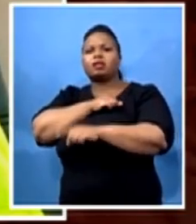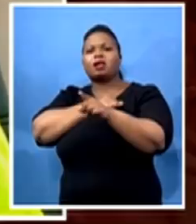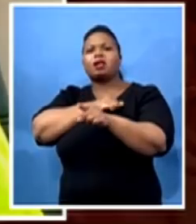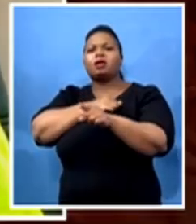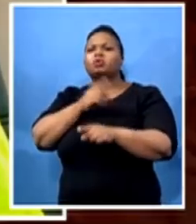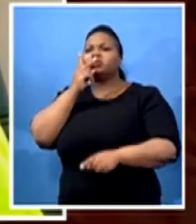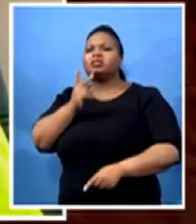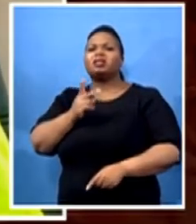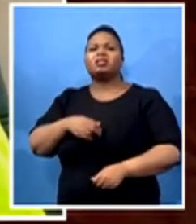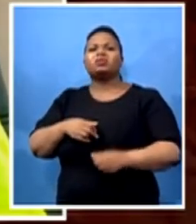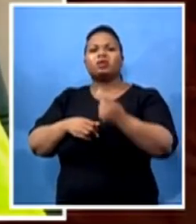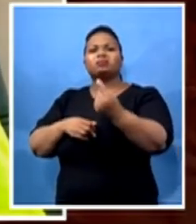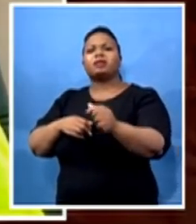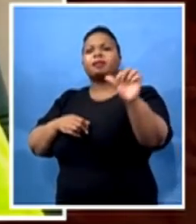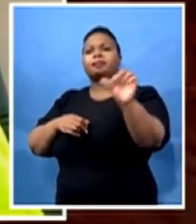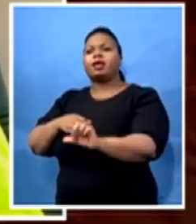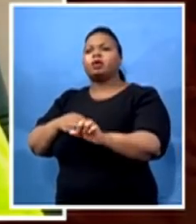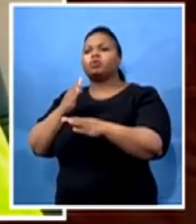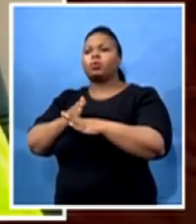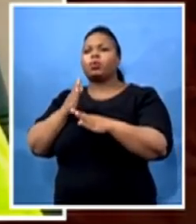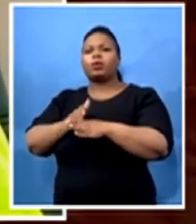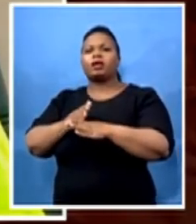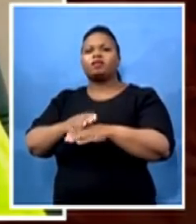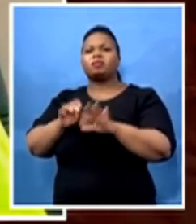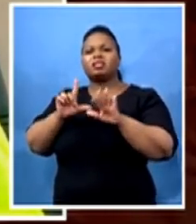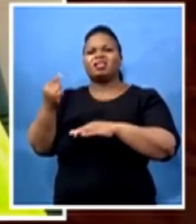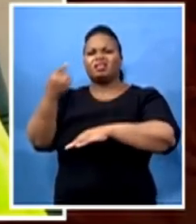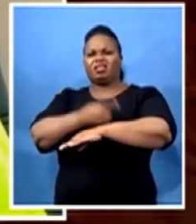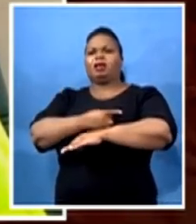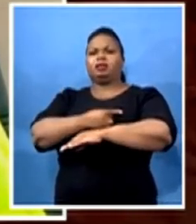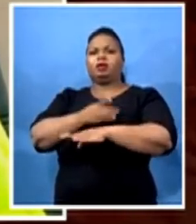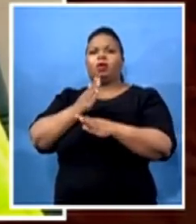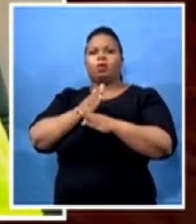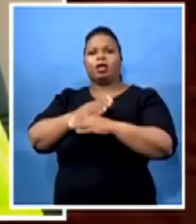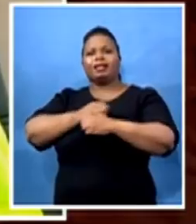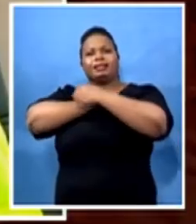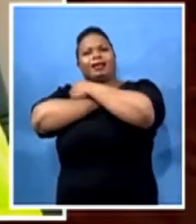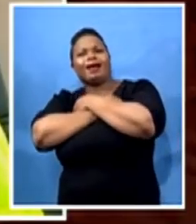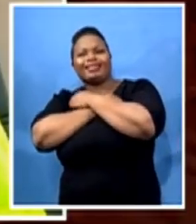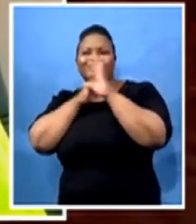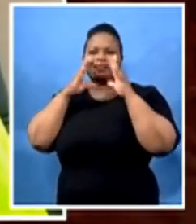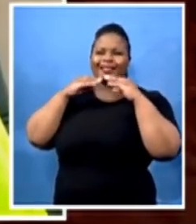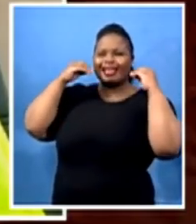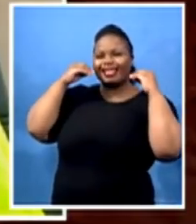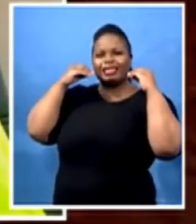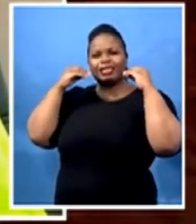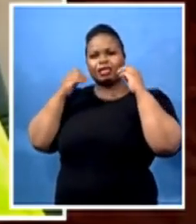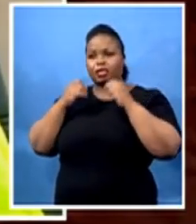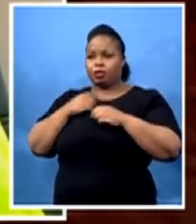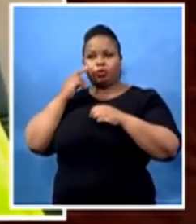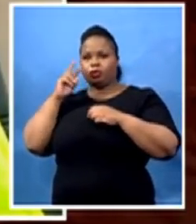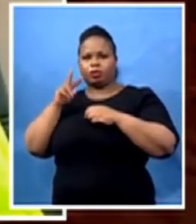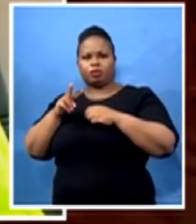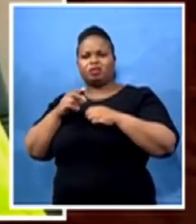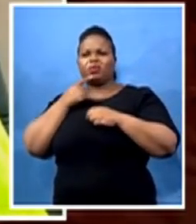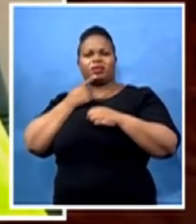from seven days of duty. They hug and smile and in front of you. And you are asking, by the way, we're the